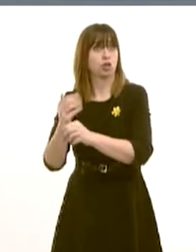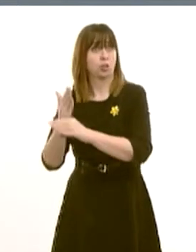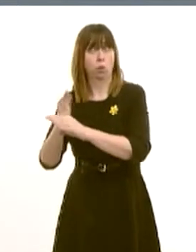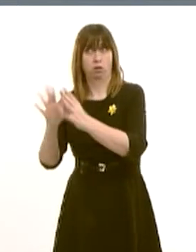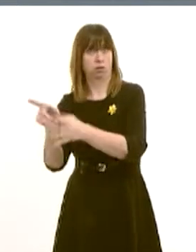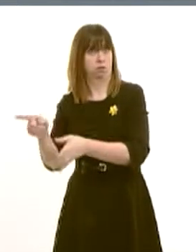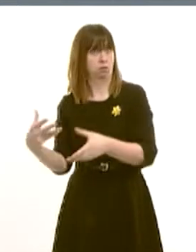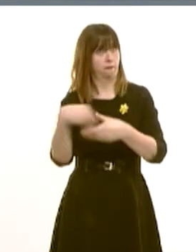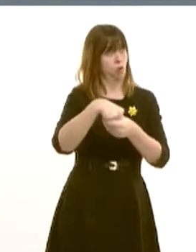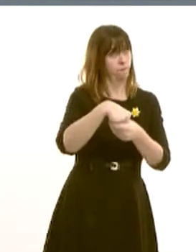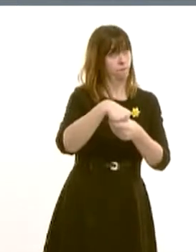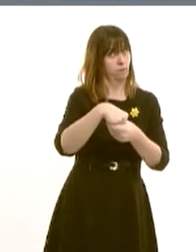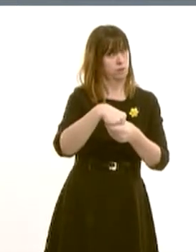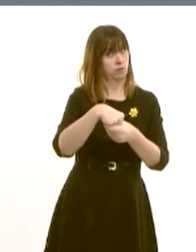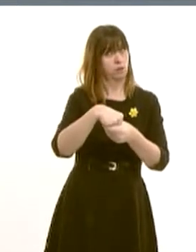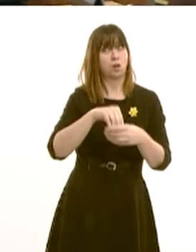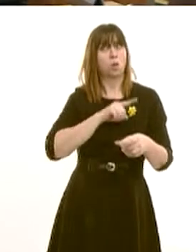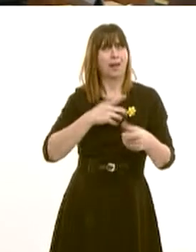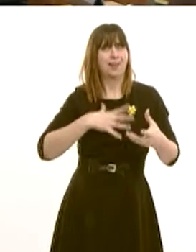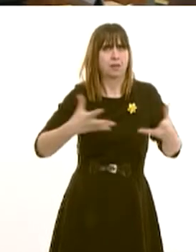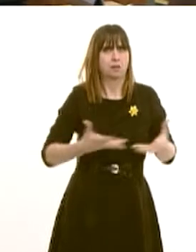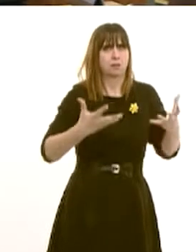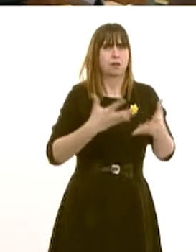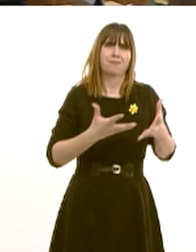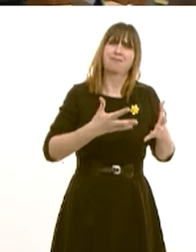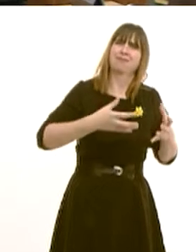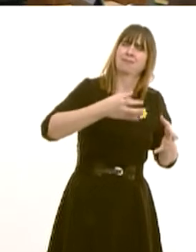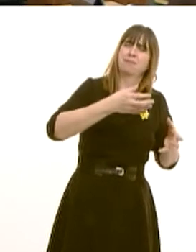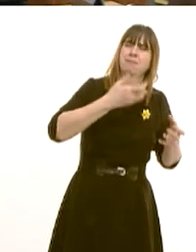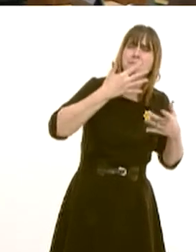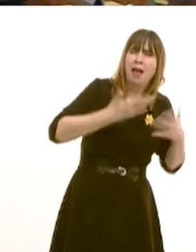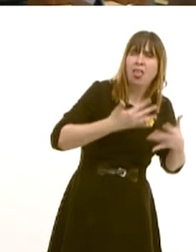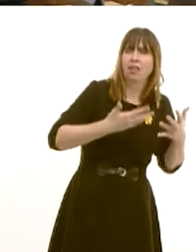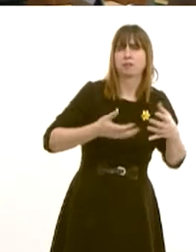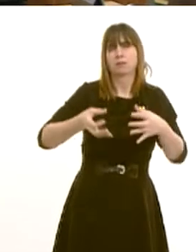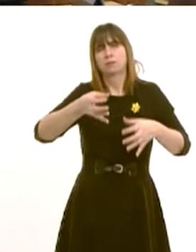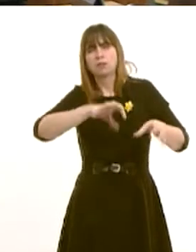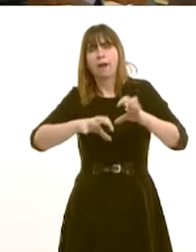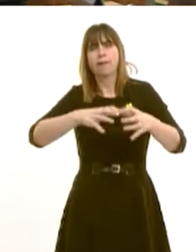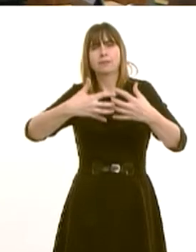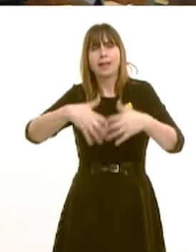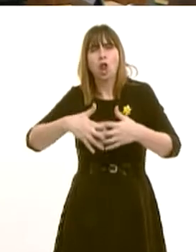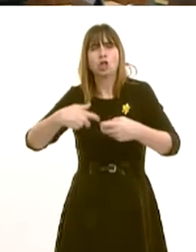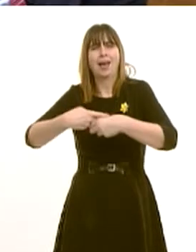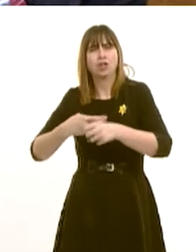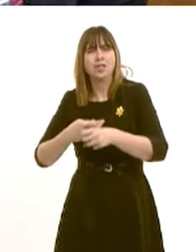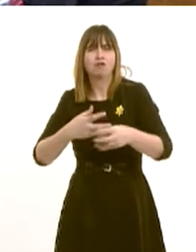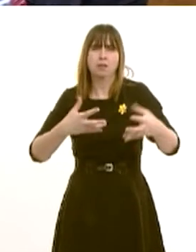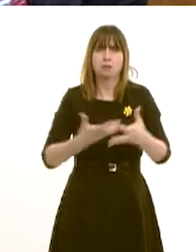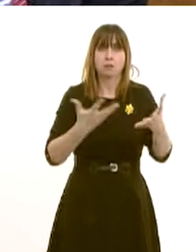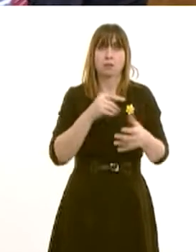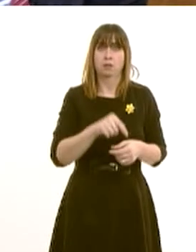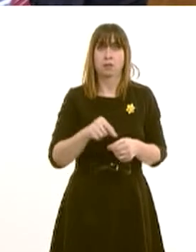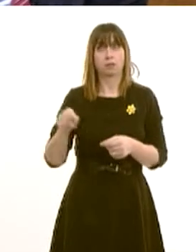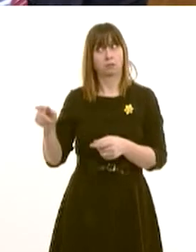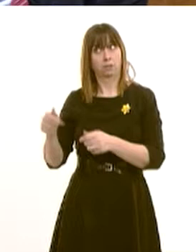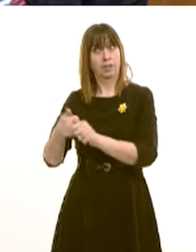STEM subjects? Well, it's uptake of STEM subjects is important, but skills